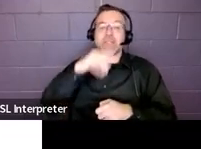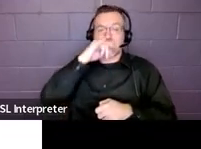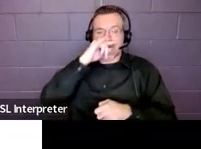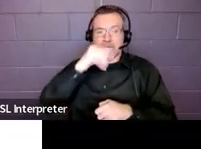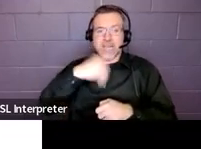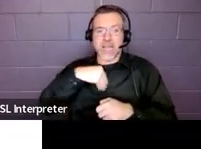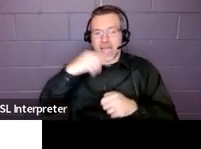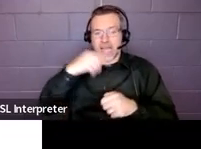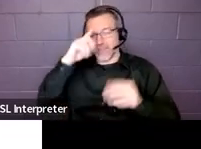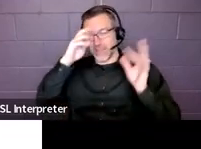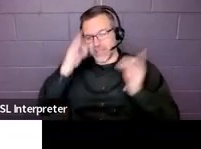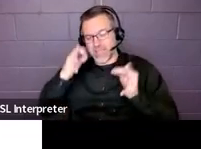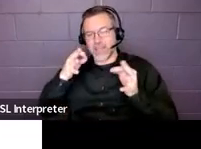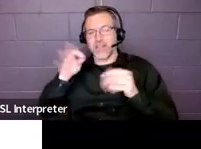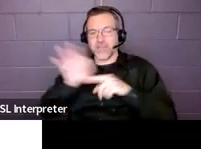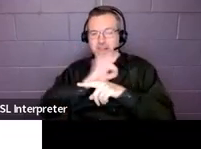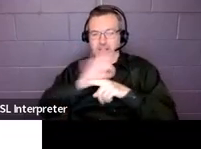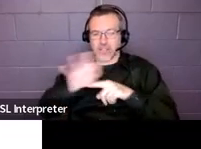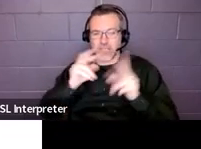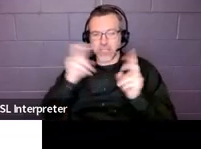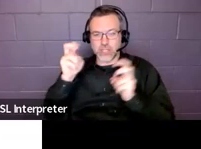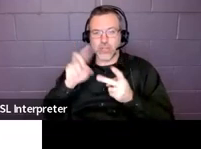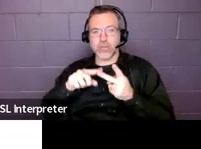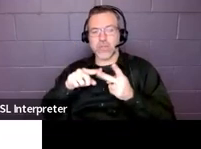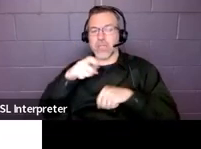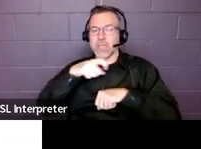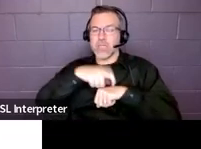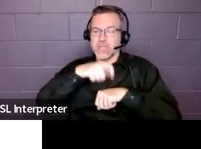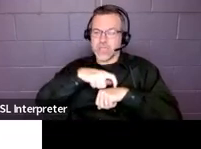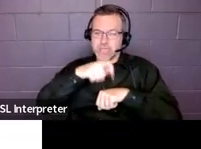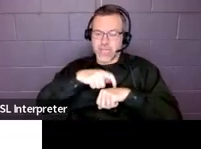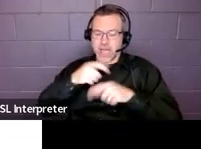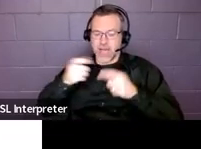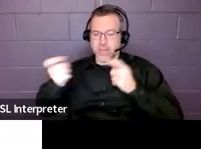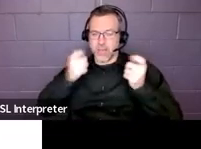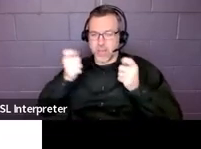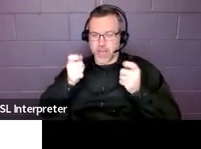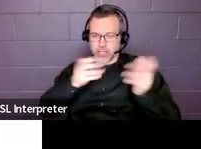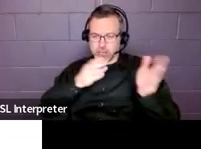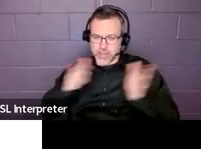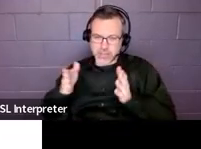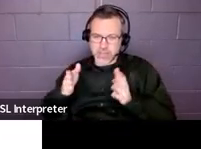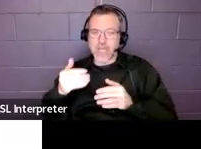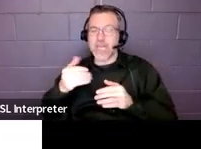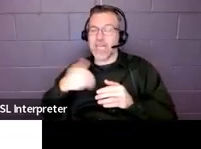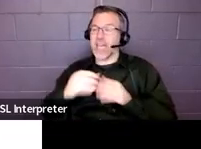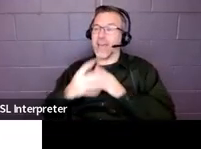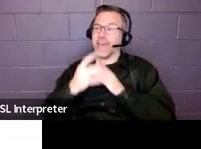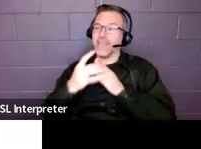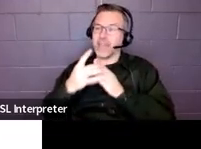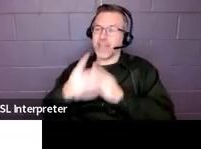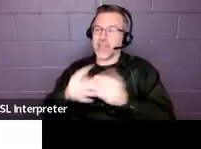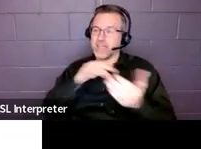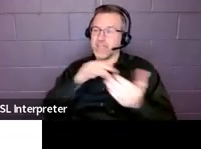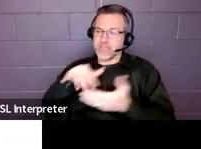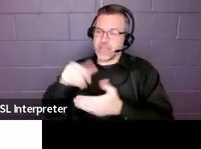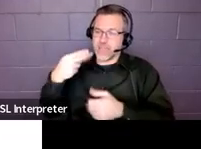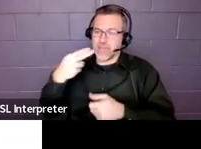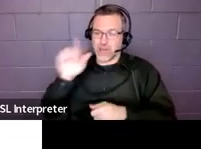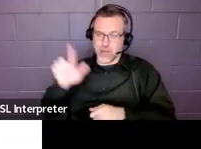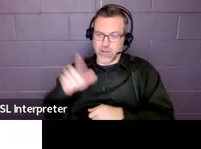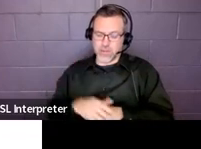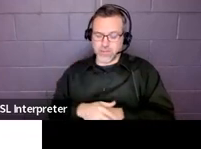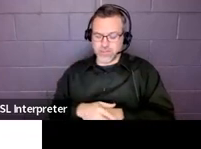specifically time management. This particular district has a guided study hall, an SDI guided study hall. So